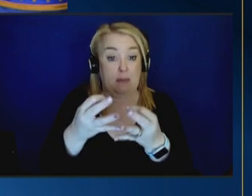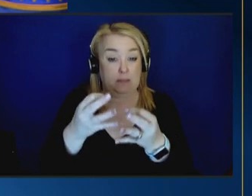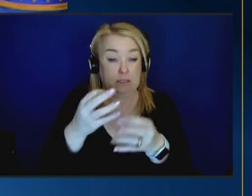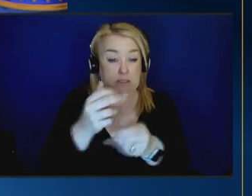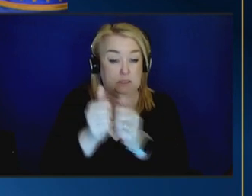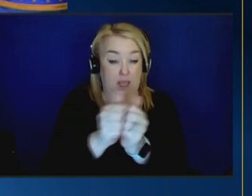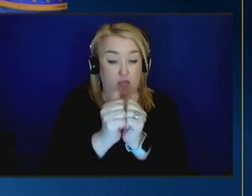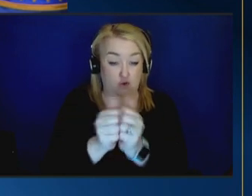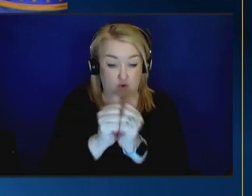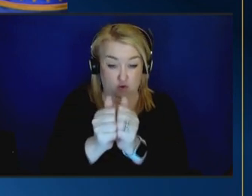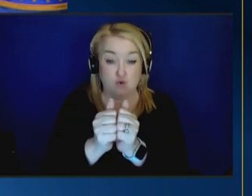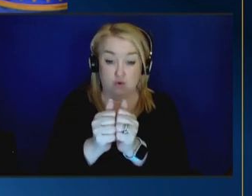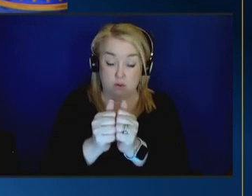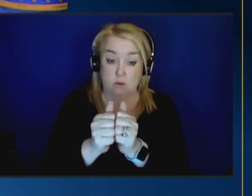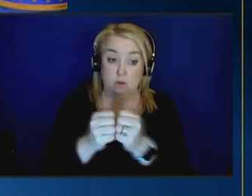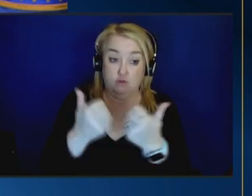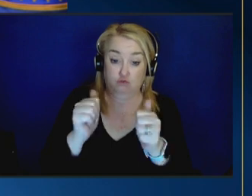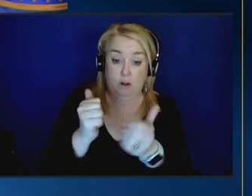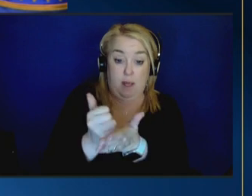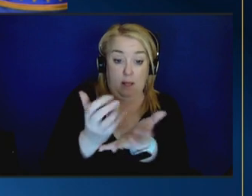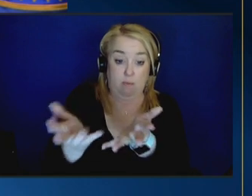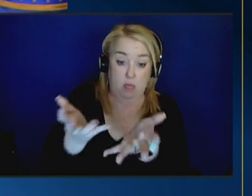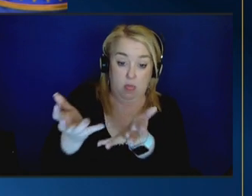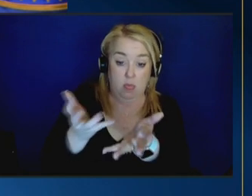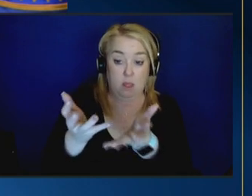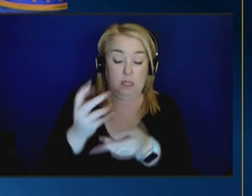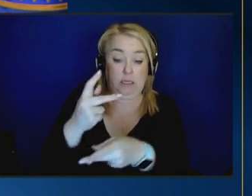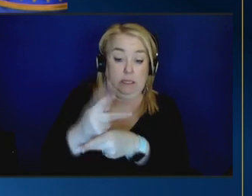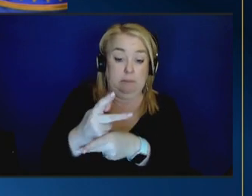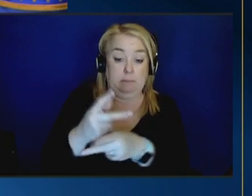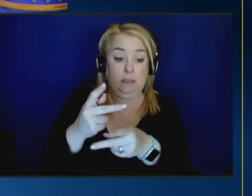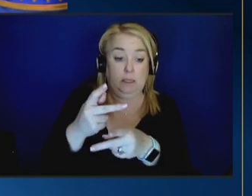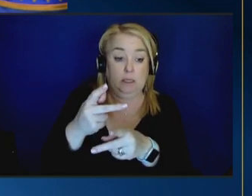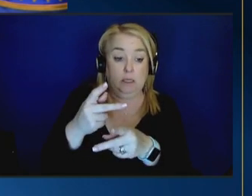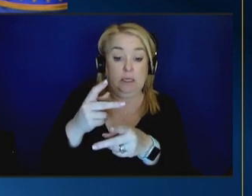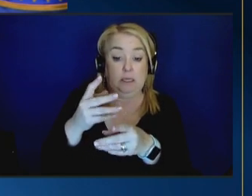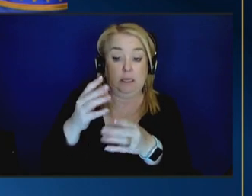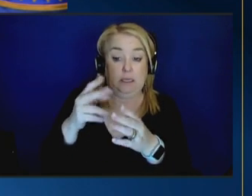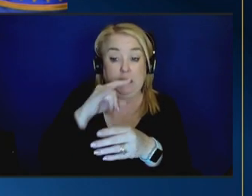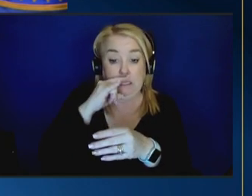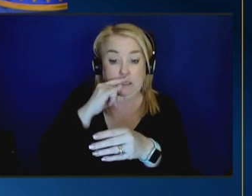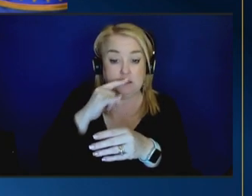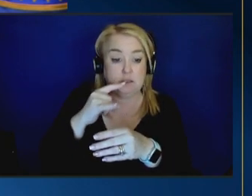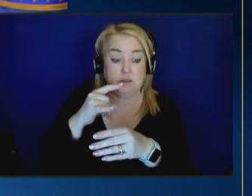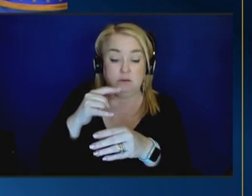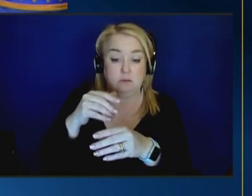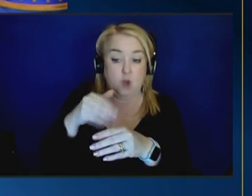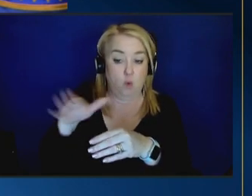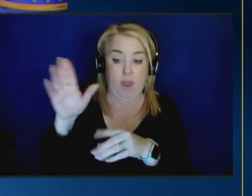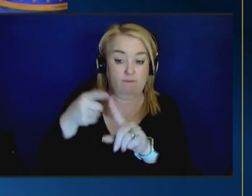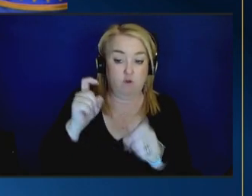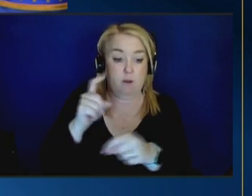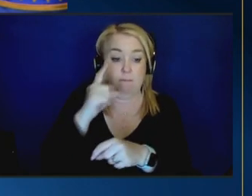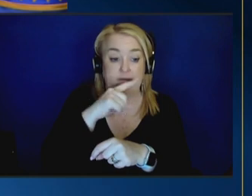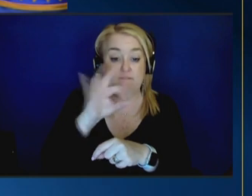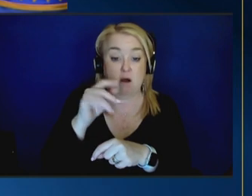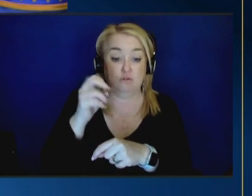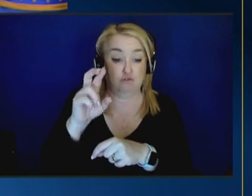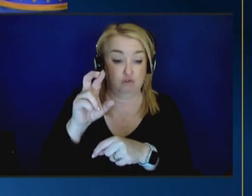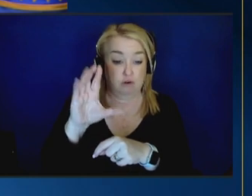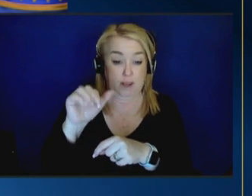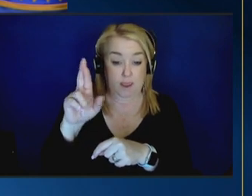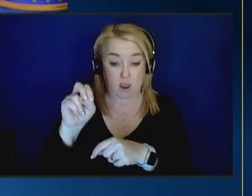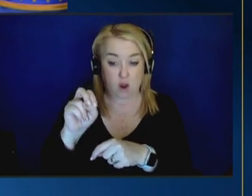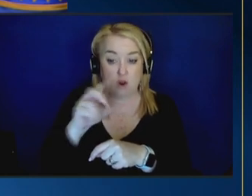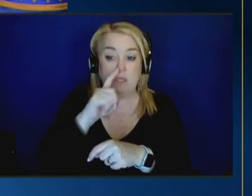responding to maltreatment and keeping kids out of foster care is really i think a very significant statement about federal priorities